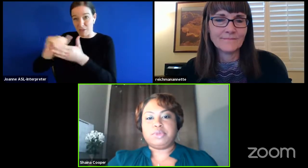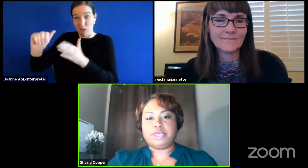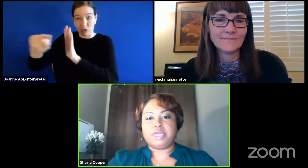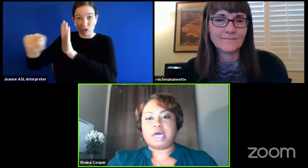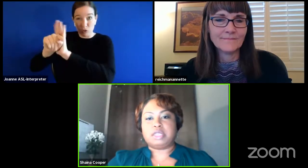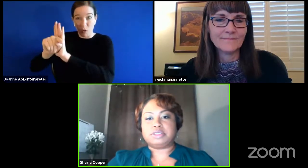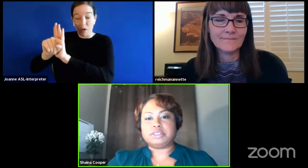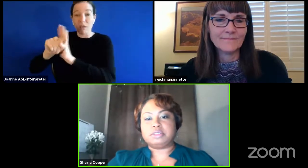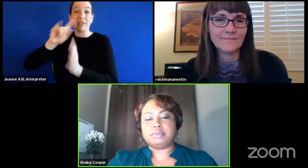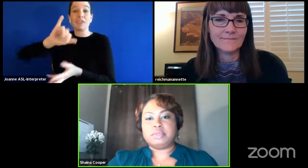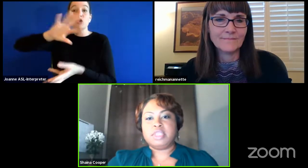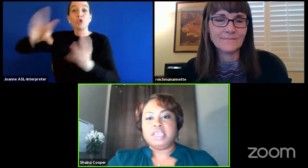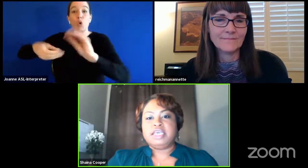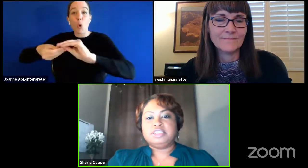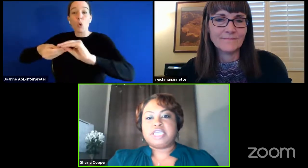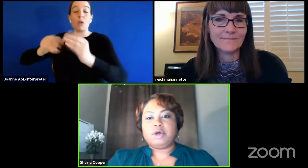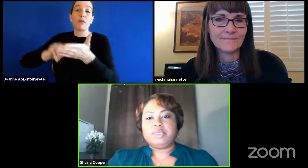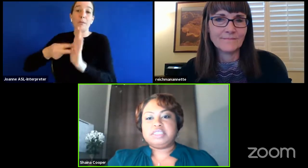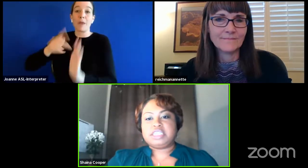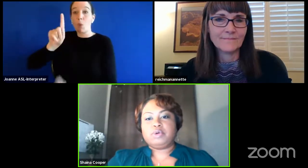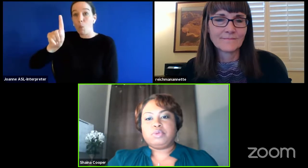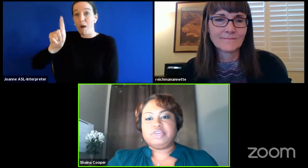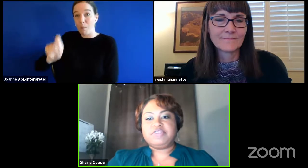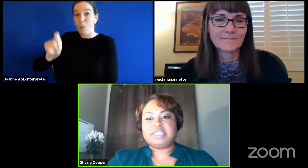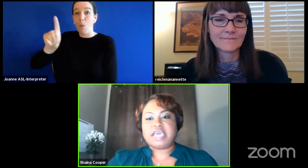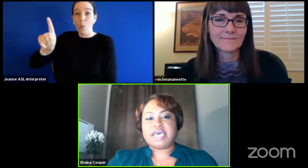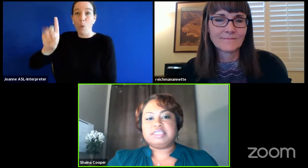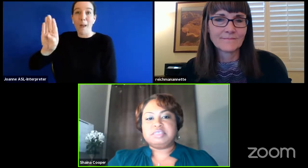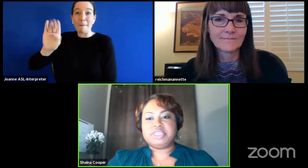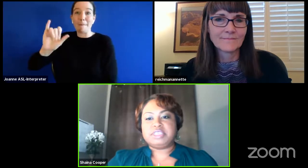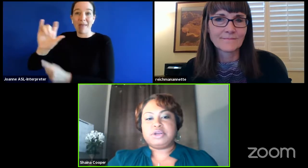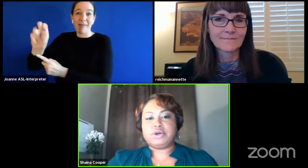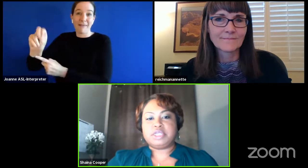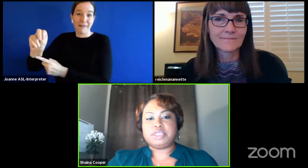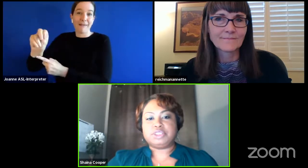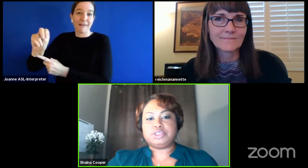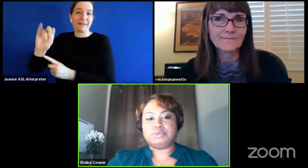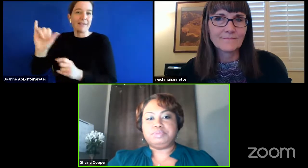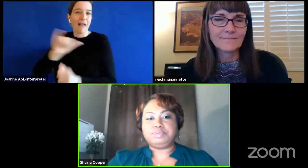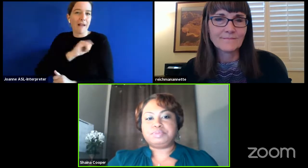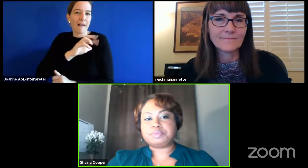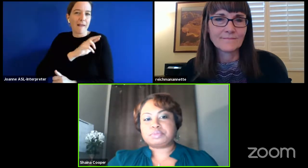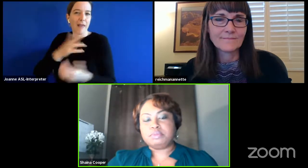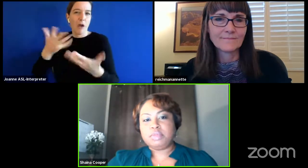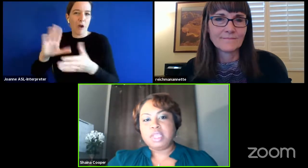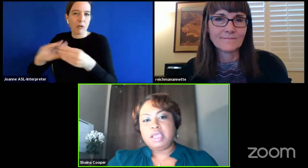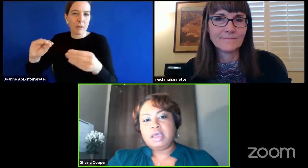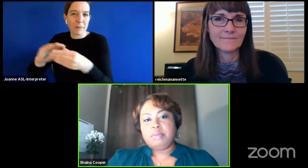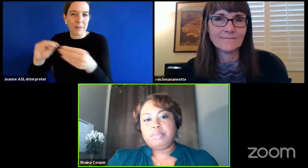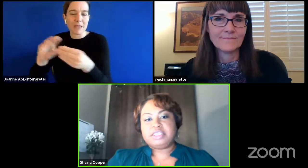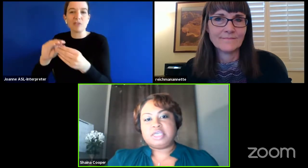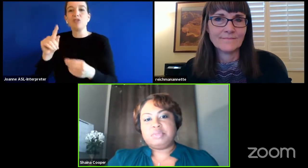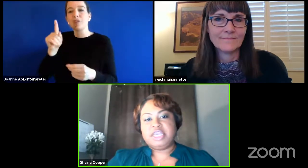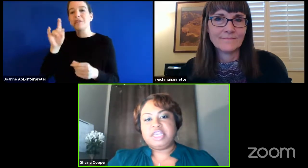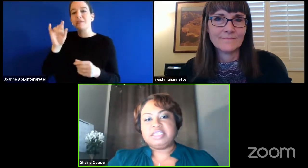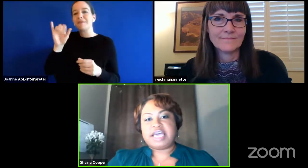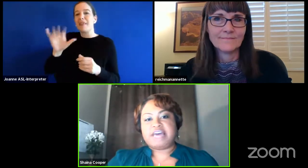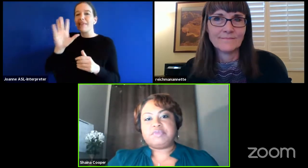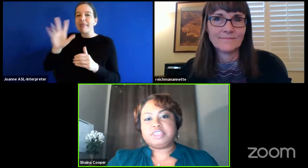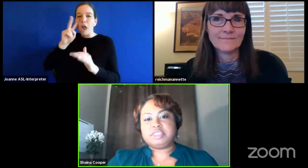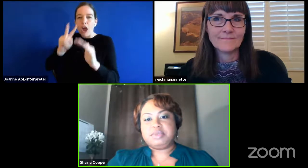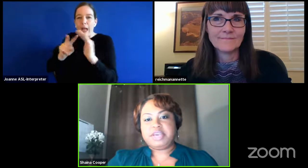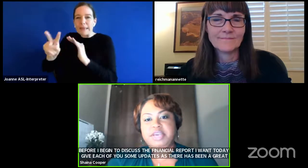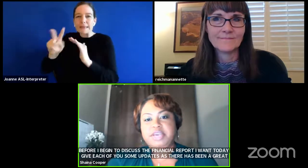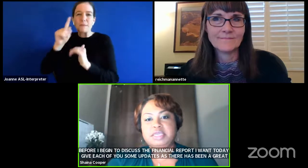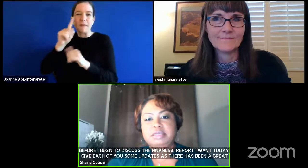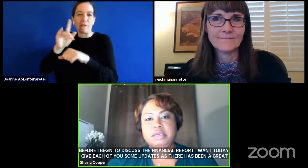.1 billion dollars jlbc will revisit estimates in early june based on meetings